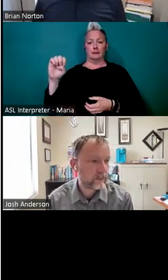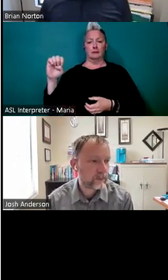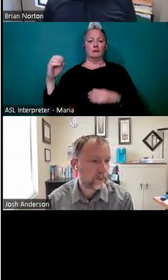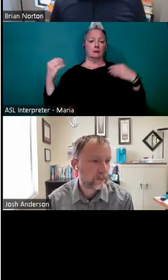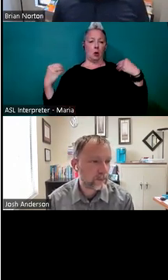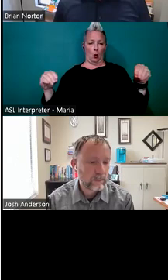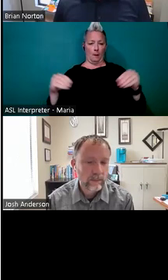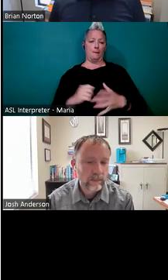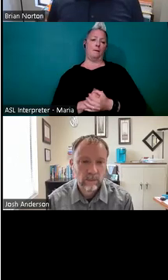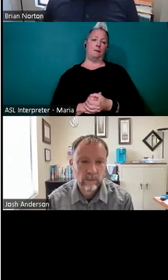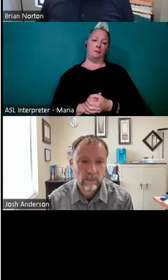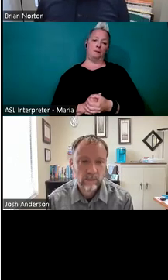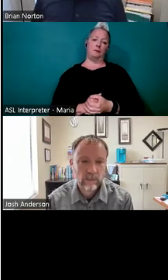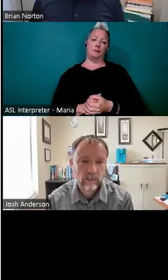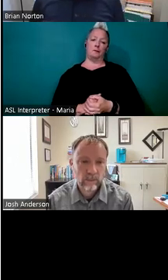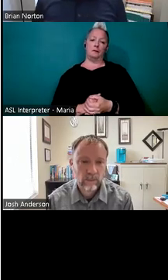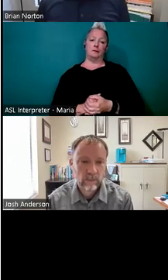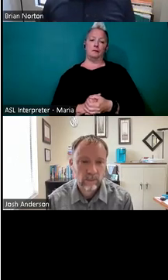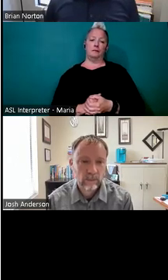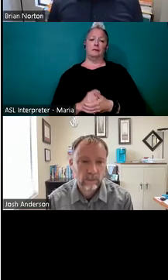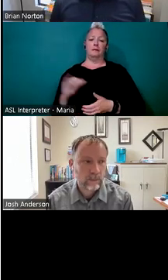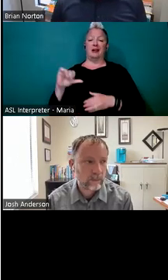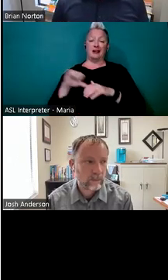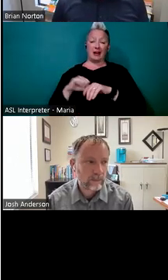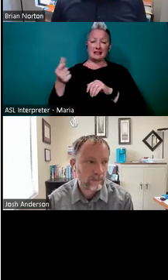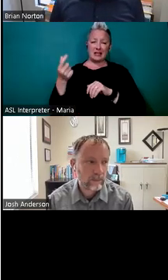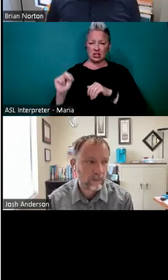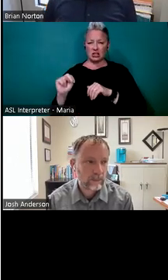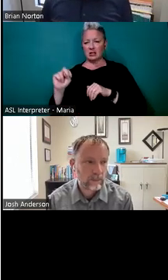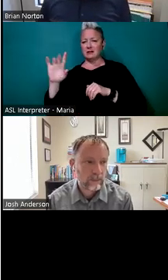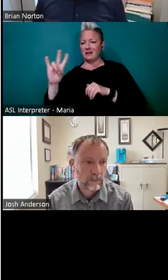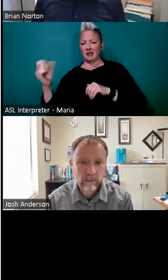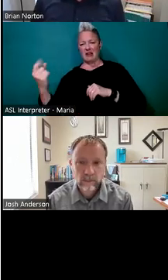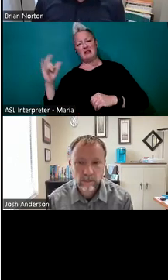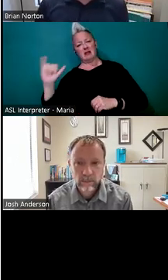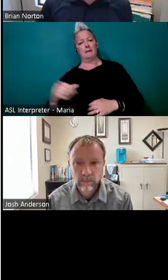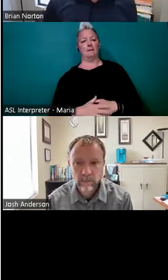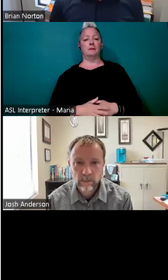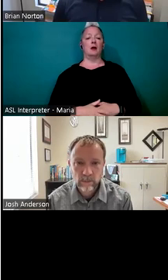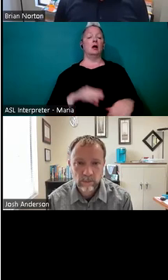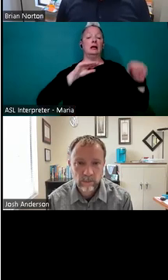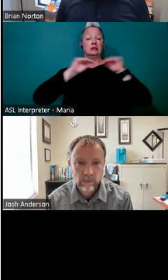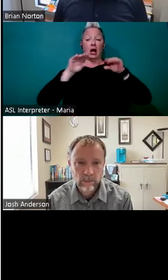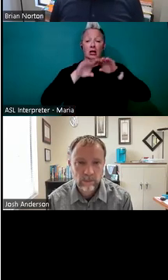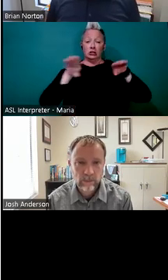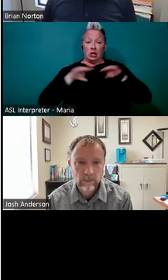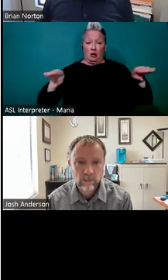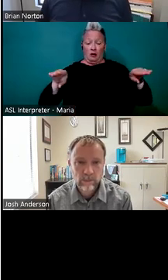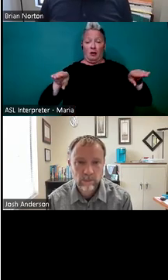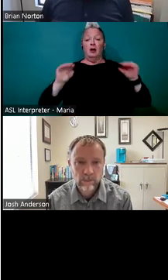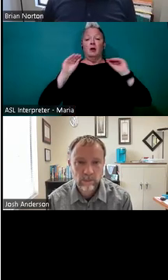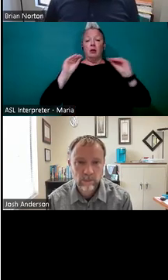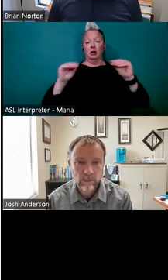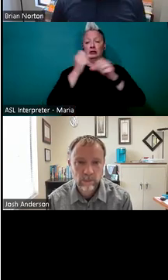store. Um, and the job is stocking shelves and placing security tags on different items. Um, so the